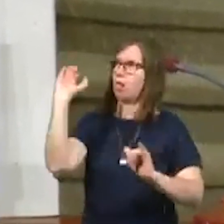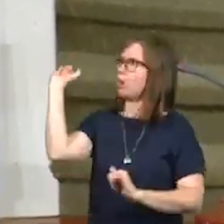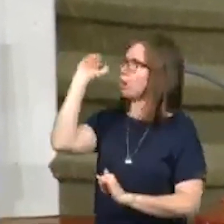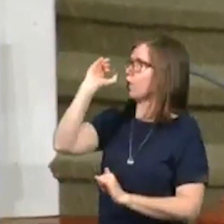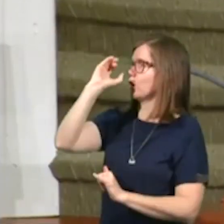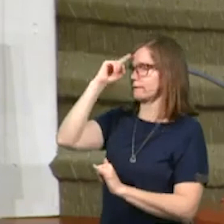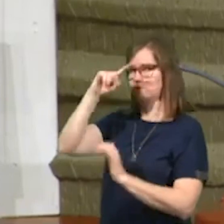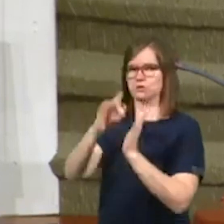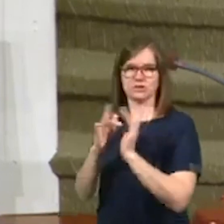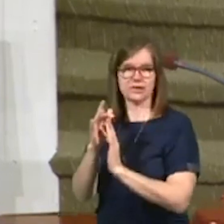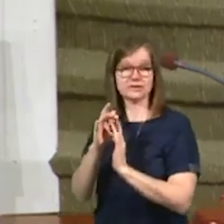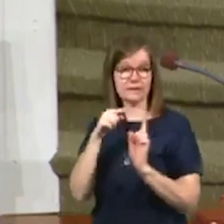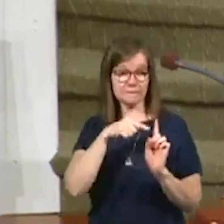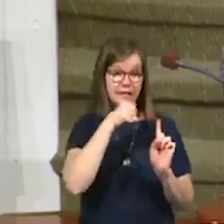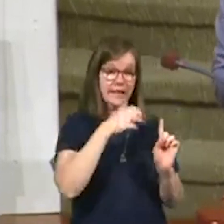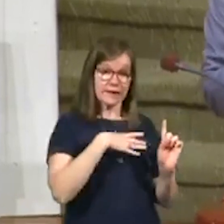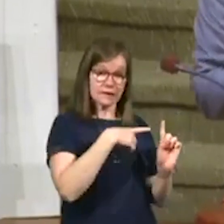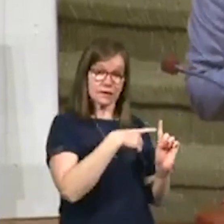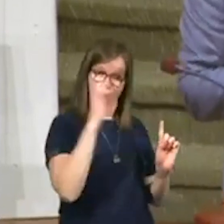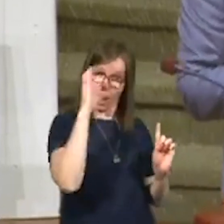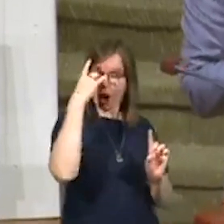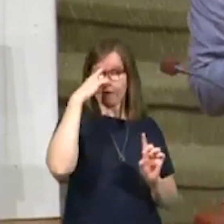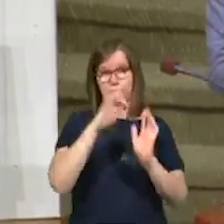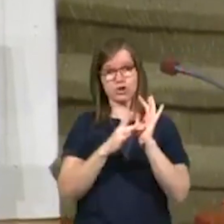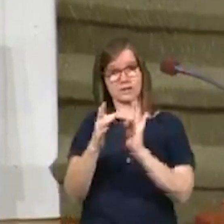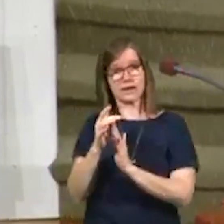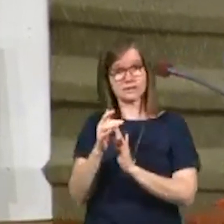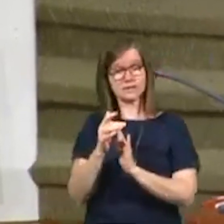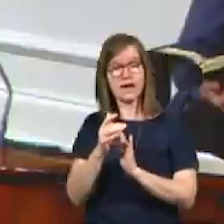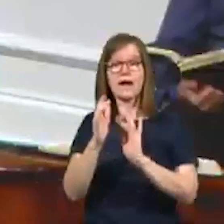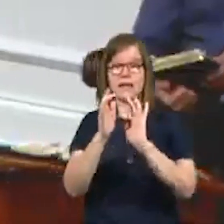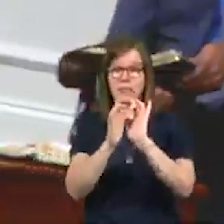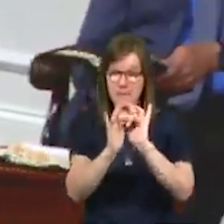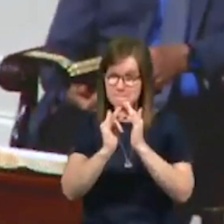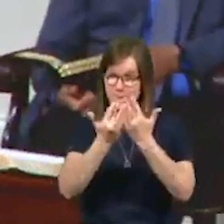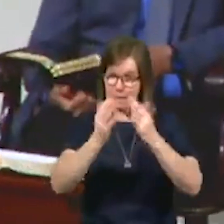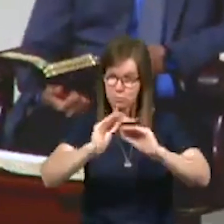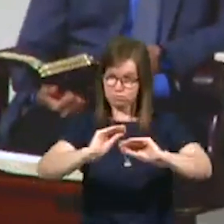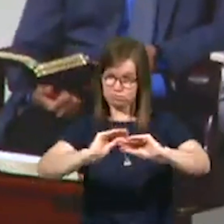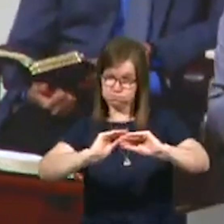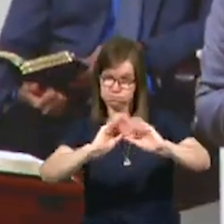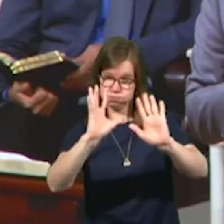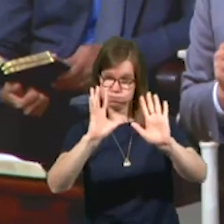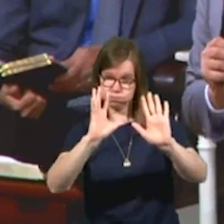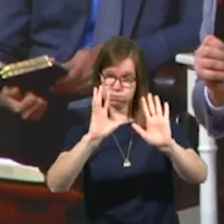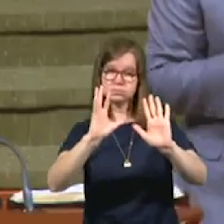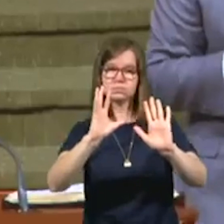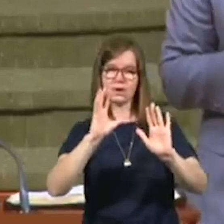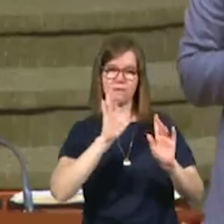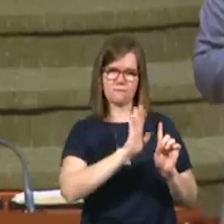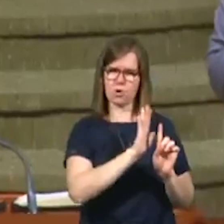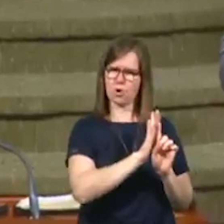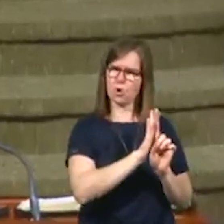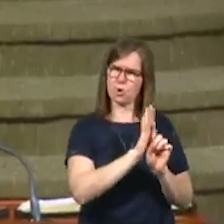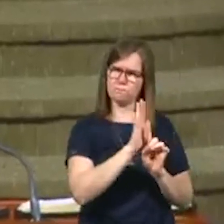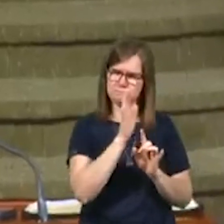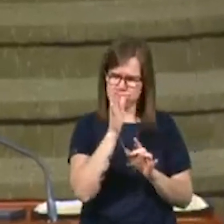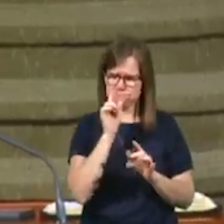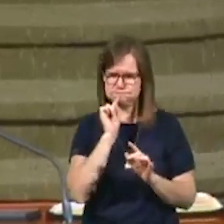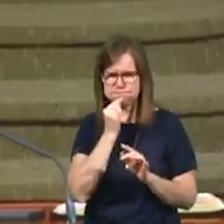Jesus. This lady was looking for Jesus. The Bible paints a vivid picture of her desperation.